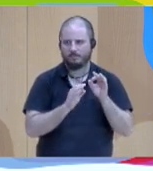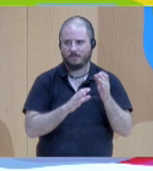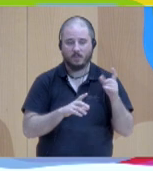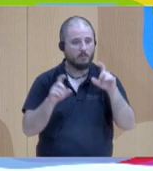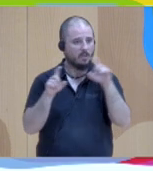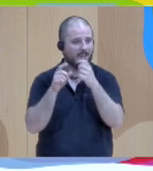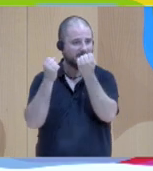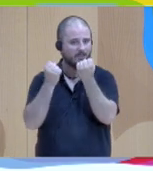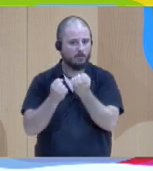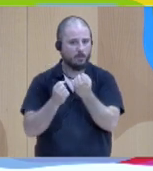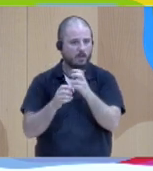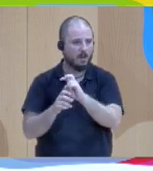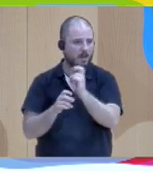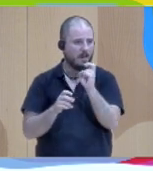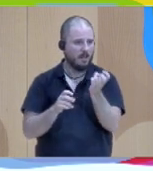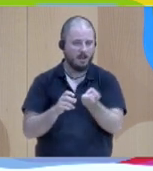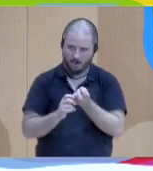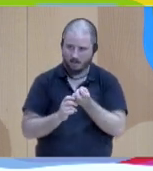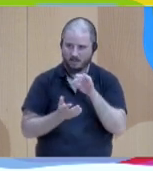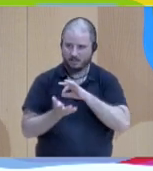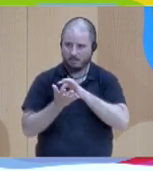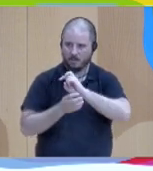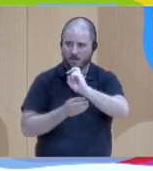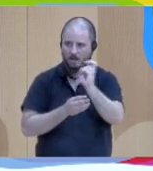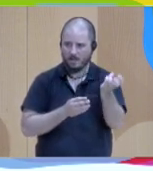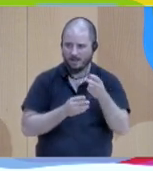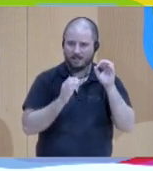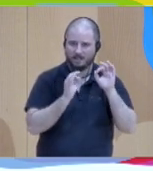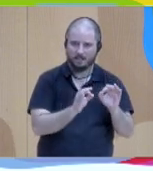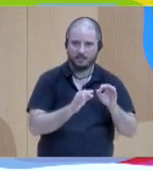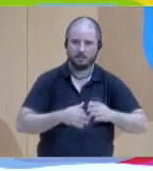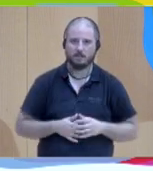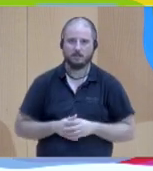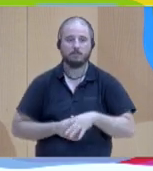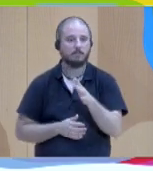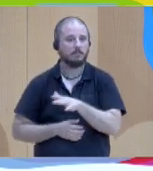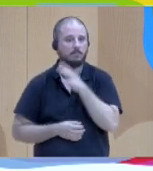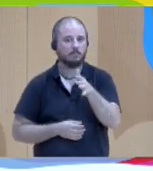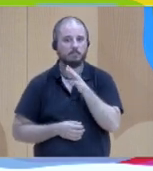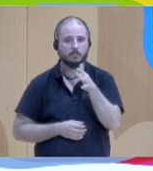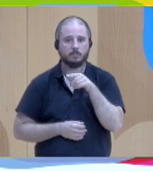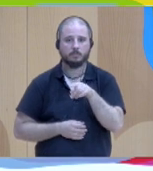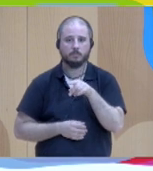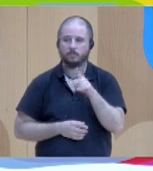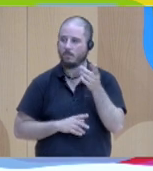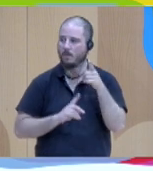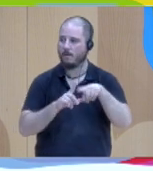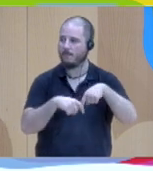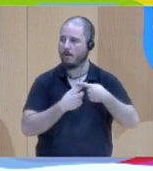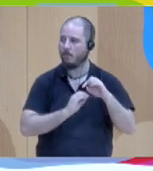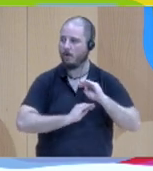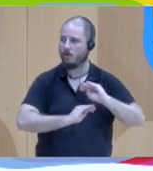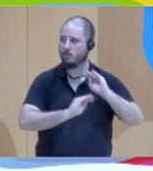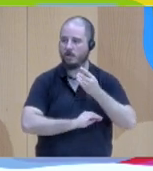with multiple needs, you will have a multiplicity of agencies around them. And this is a very complex